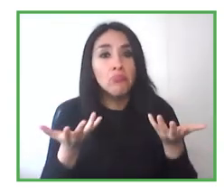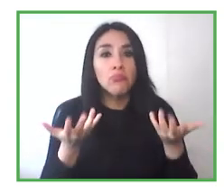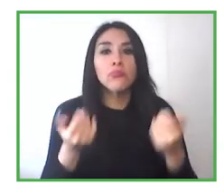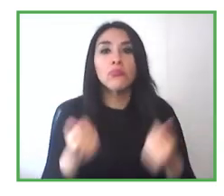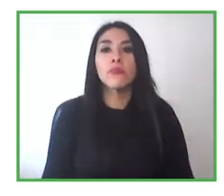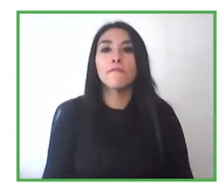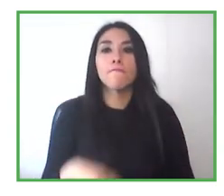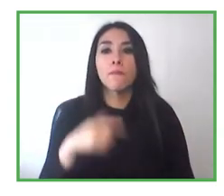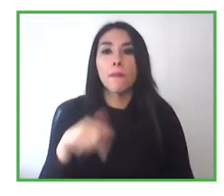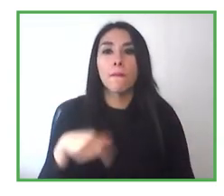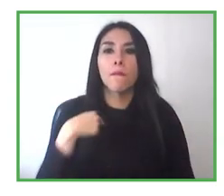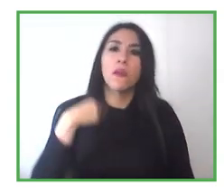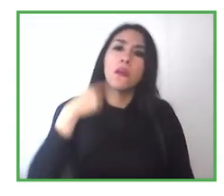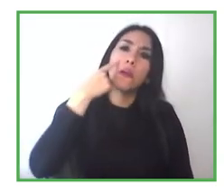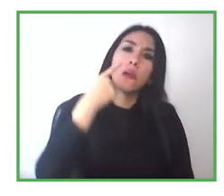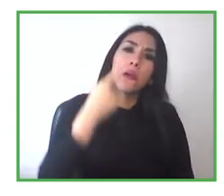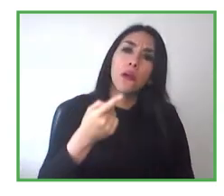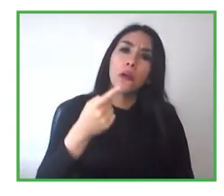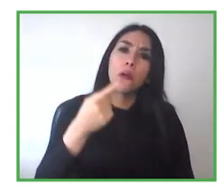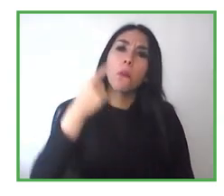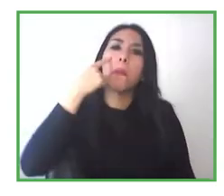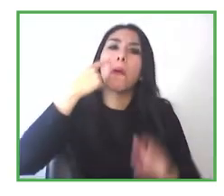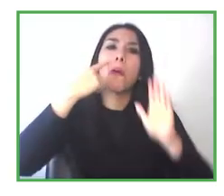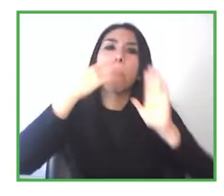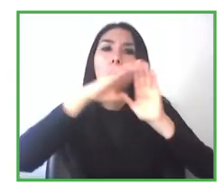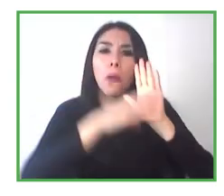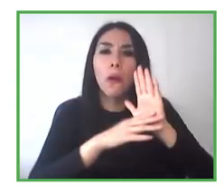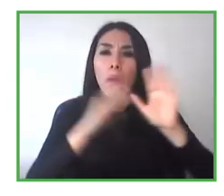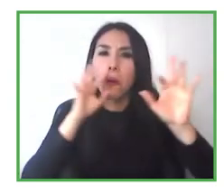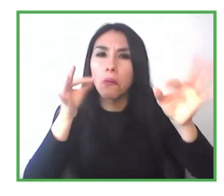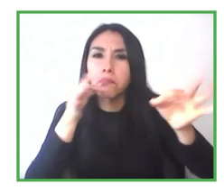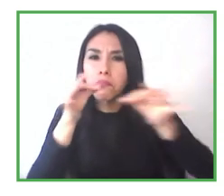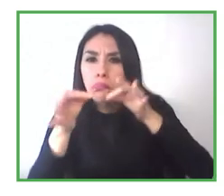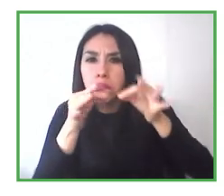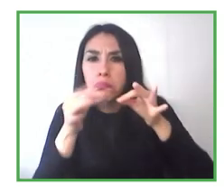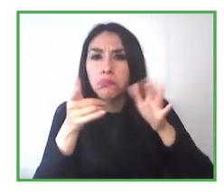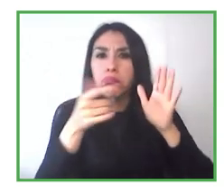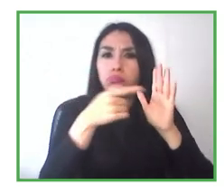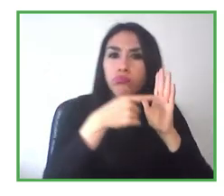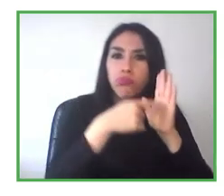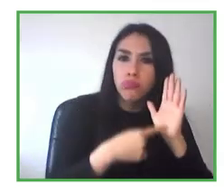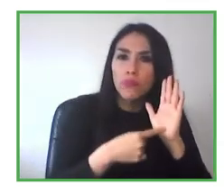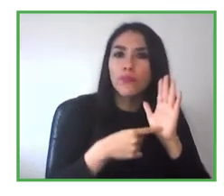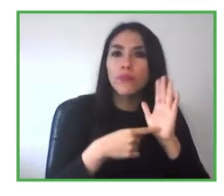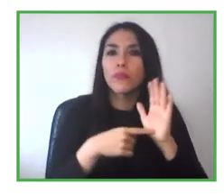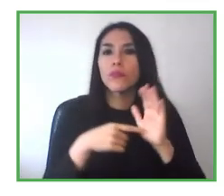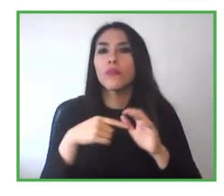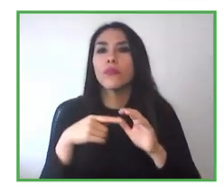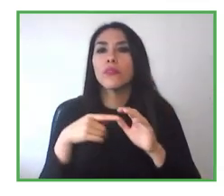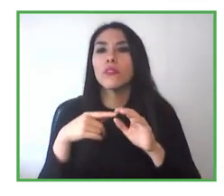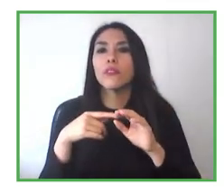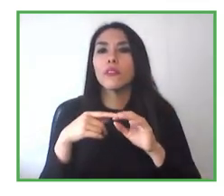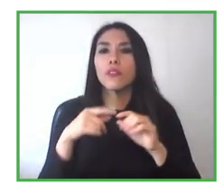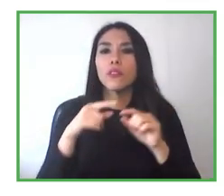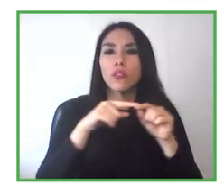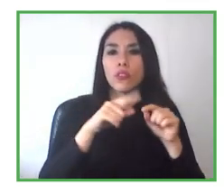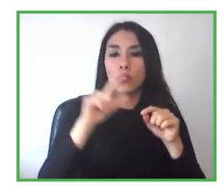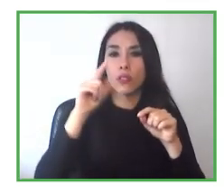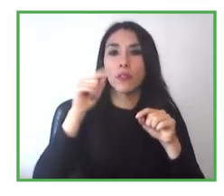We have a guideline with a scale from zero to seven,